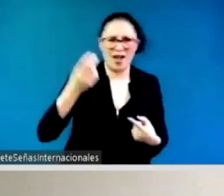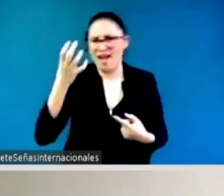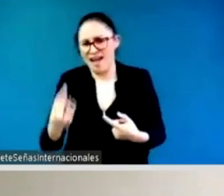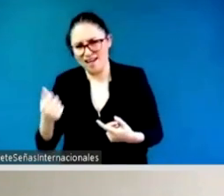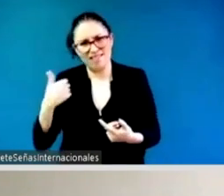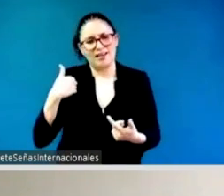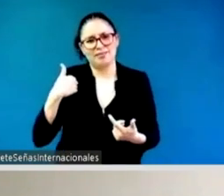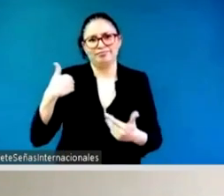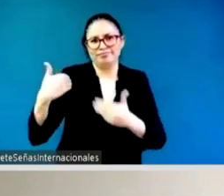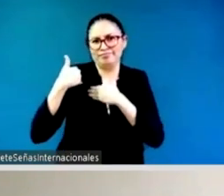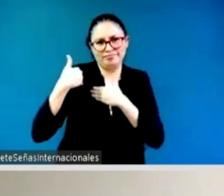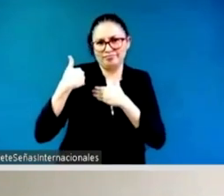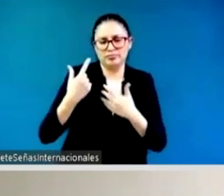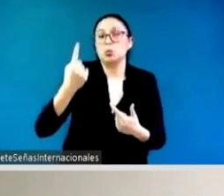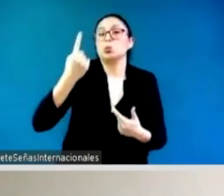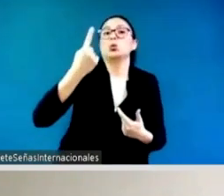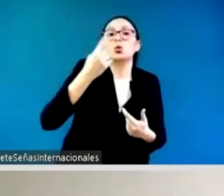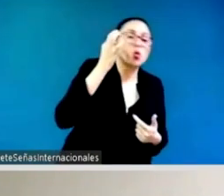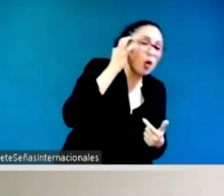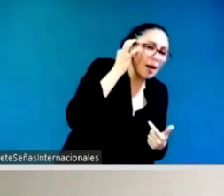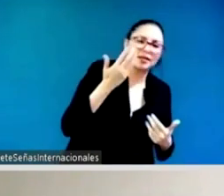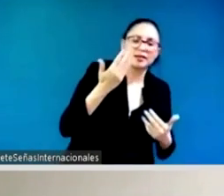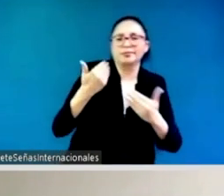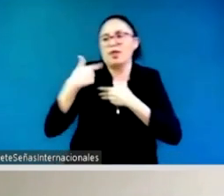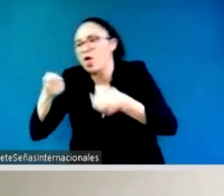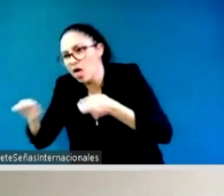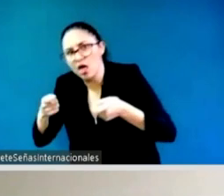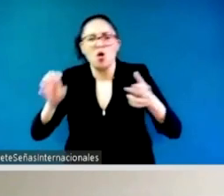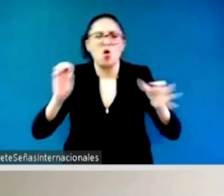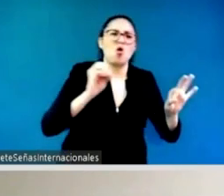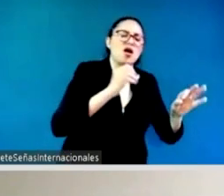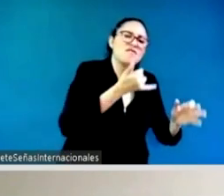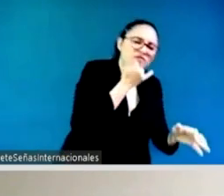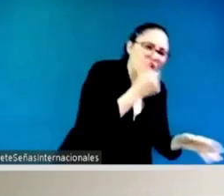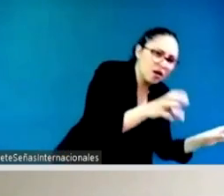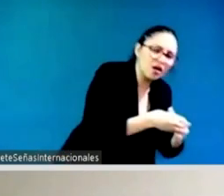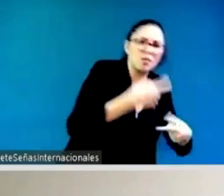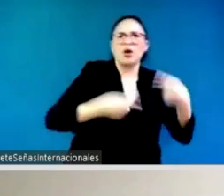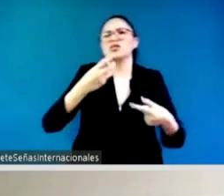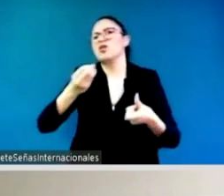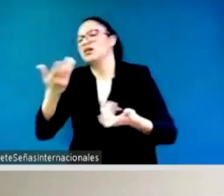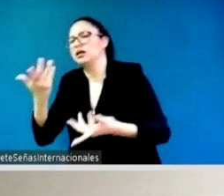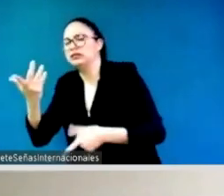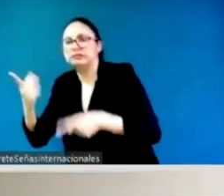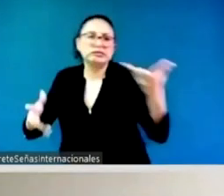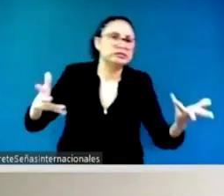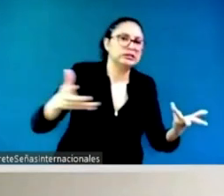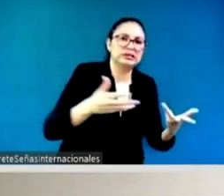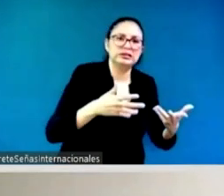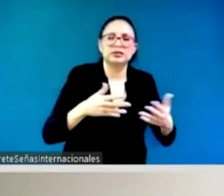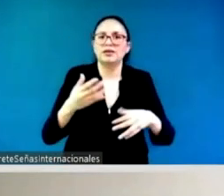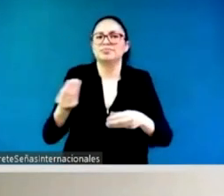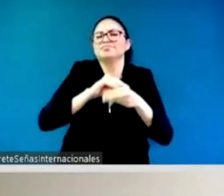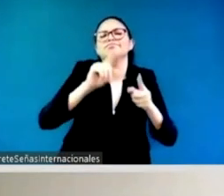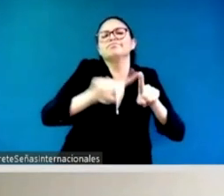parliamentary groups uh just one is a woman the other ones are male and i think also